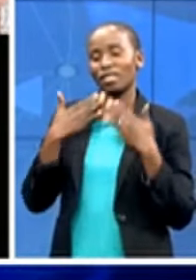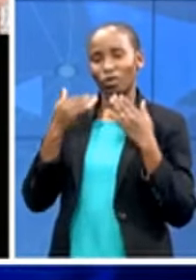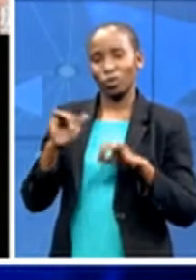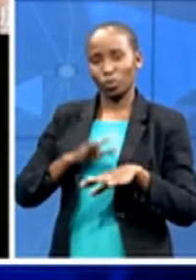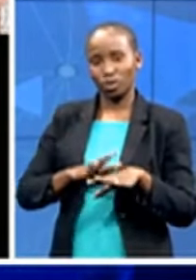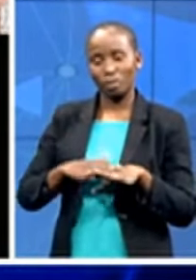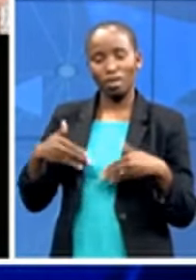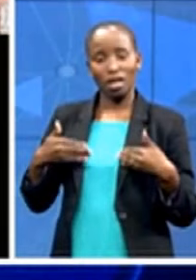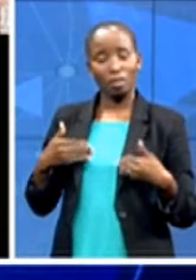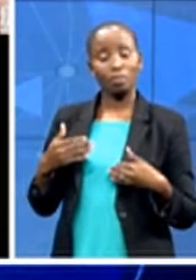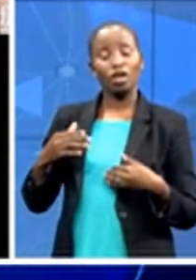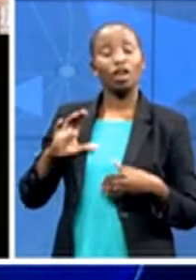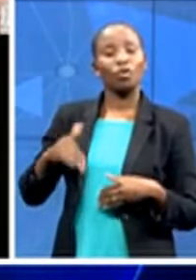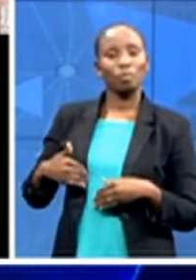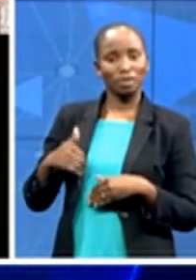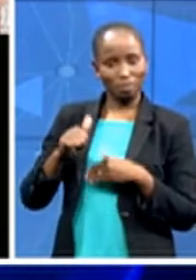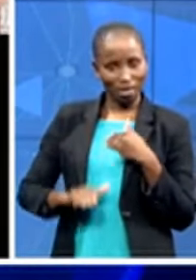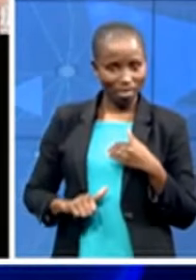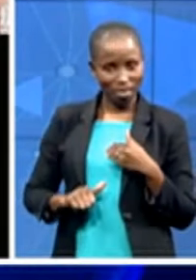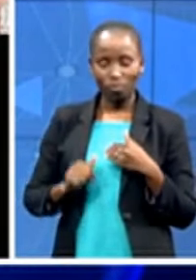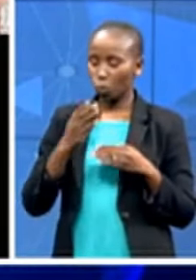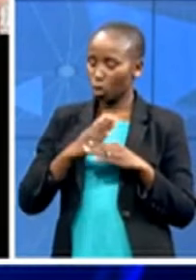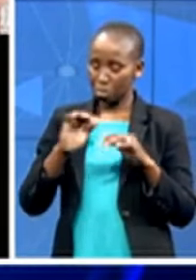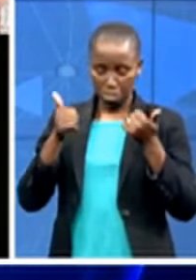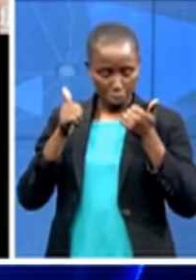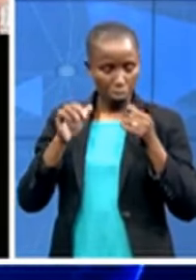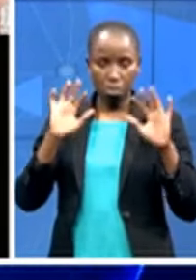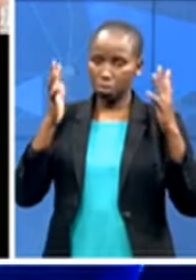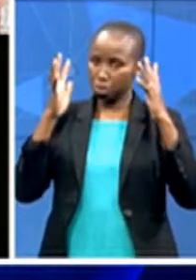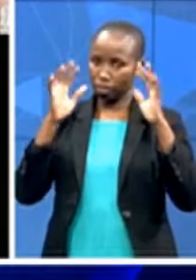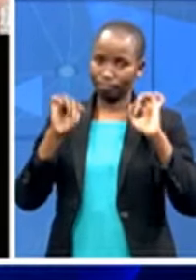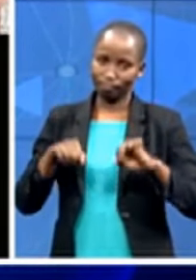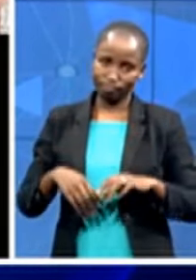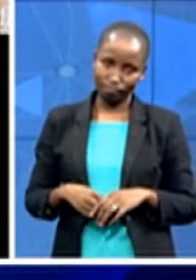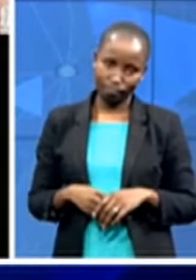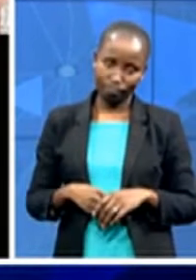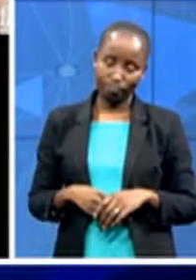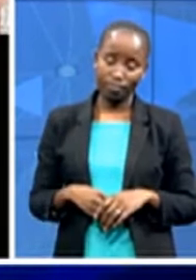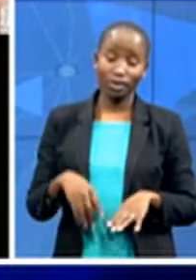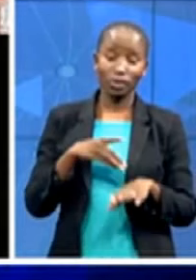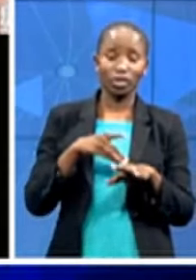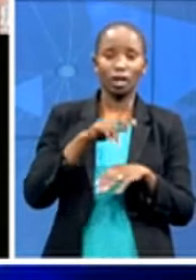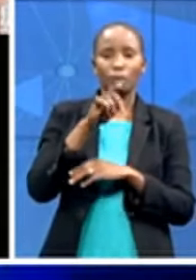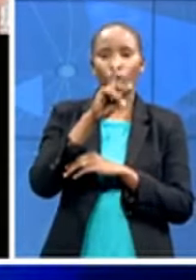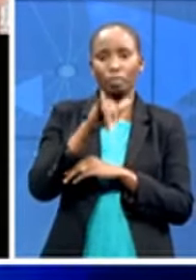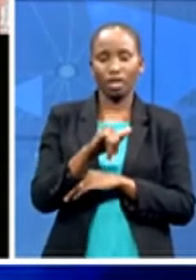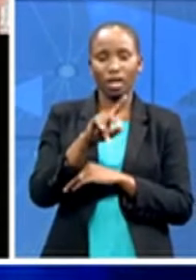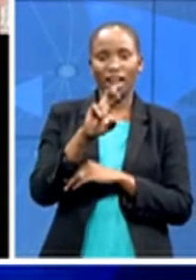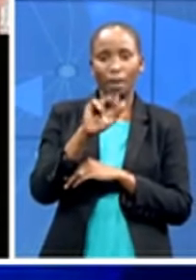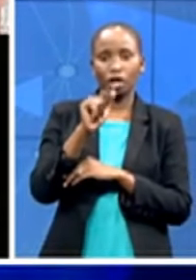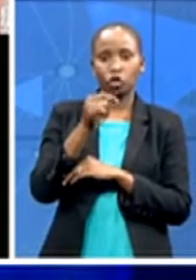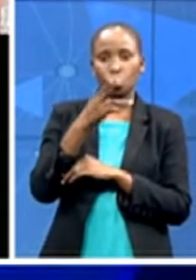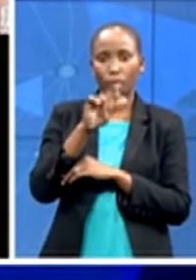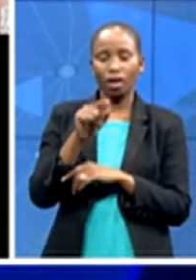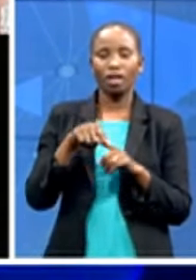you're doing in your different spaces uh dr popi ramatuba is the mec for health in limpopo